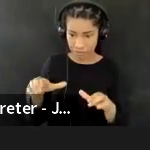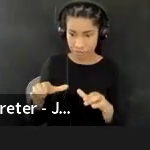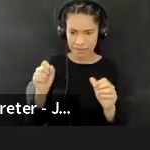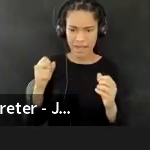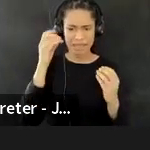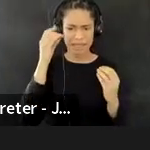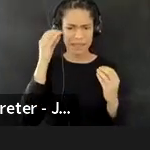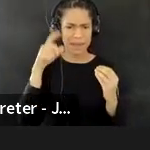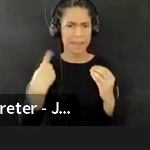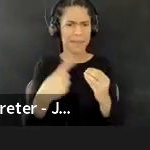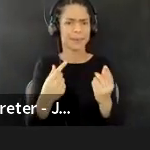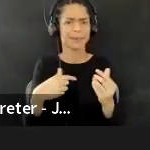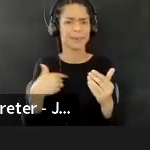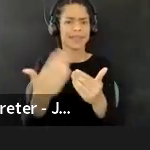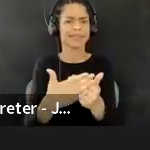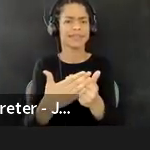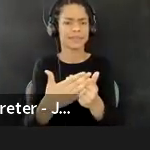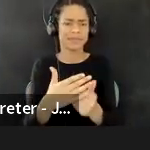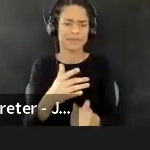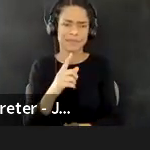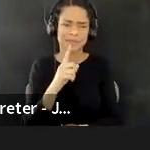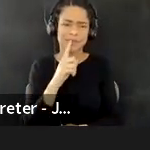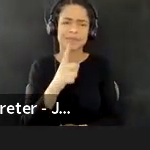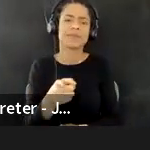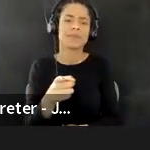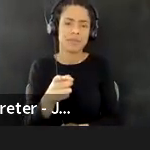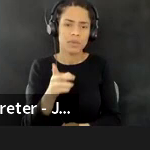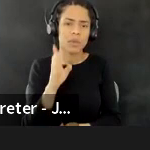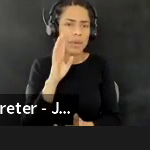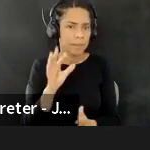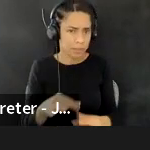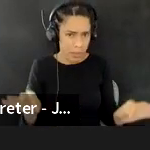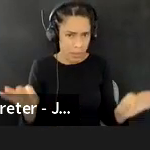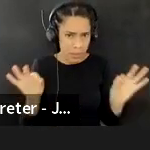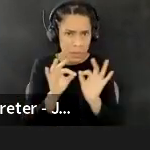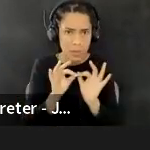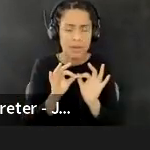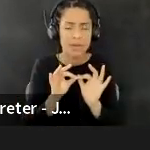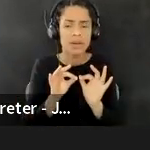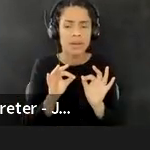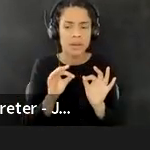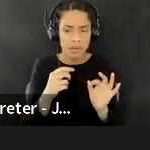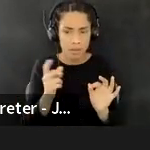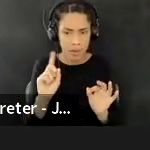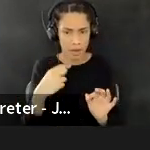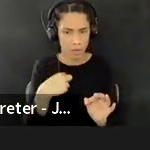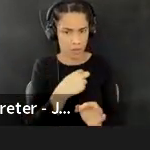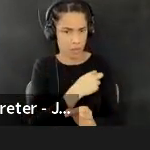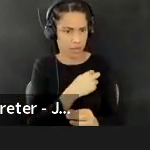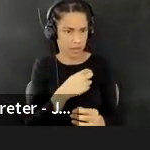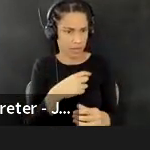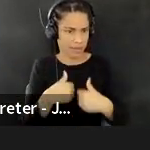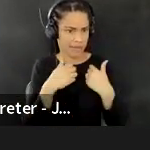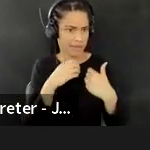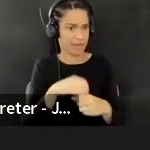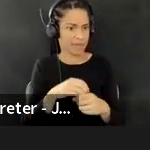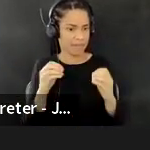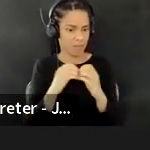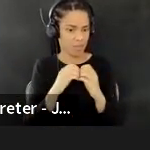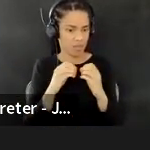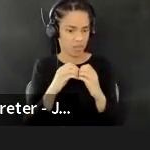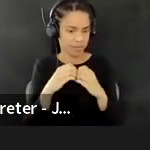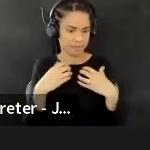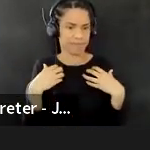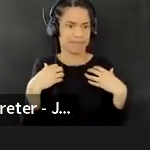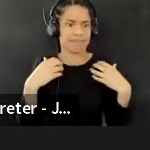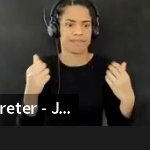we did the first thing. So, it really truly is going to be iterative to get to a place where we're living in a more regenerative and not,